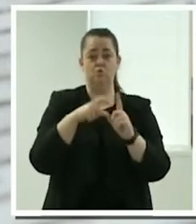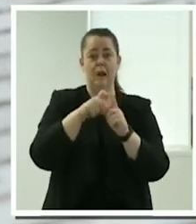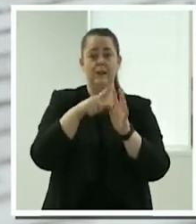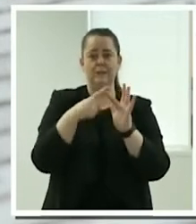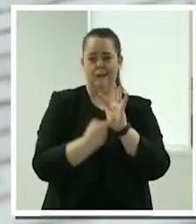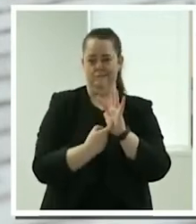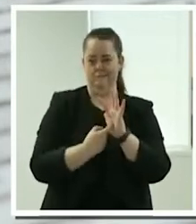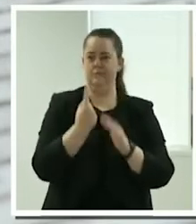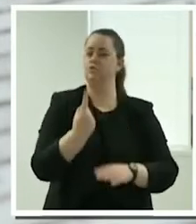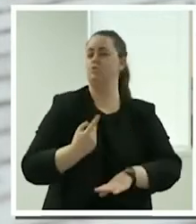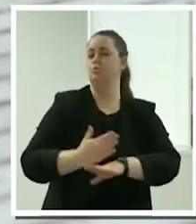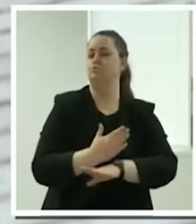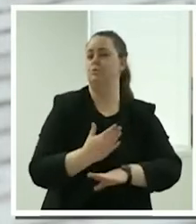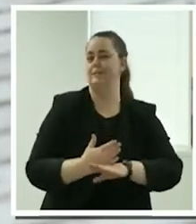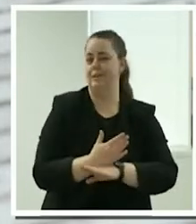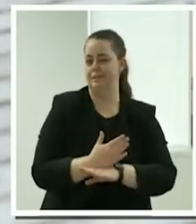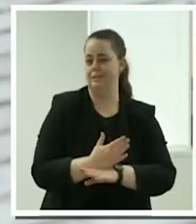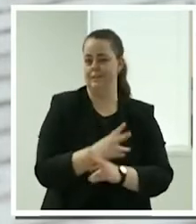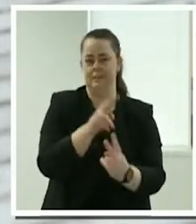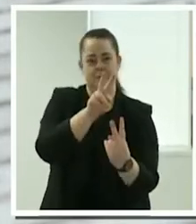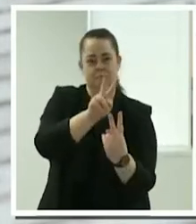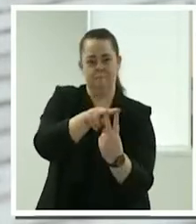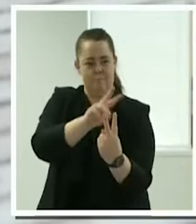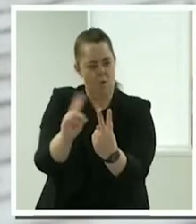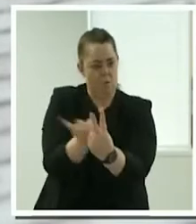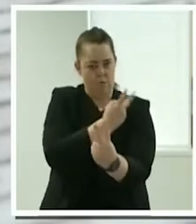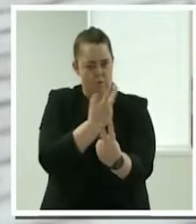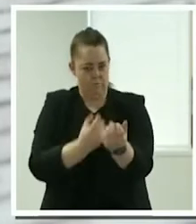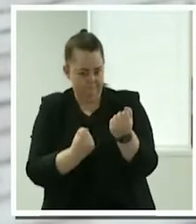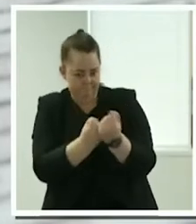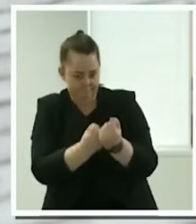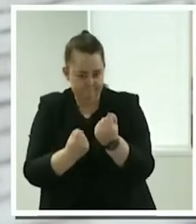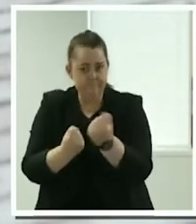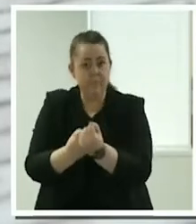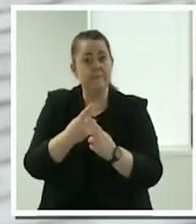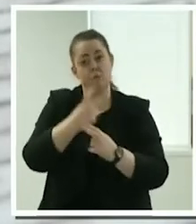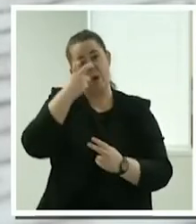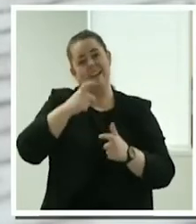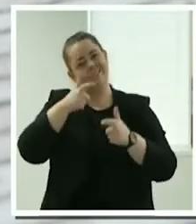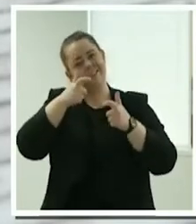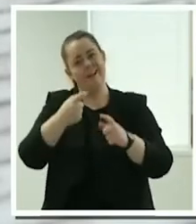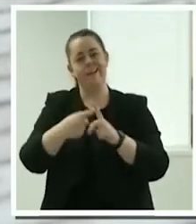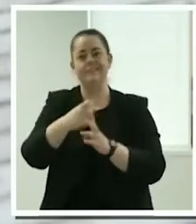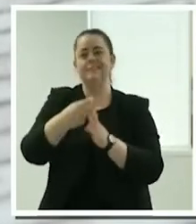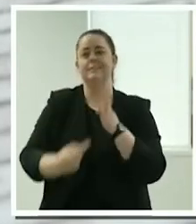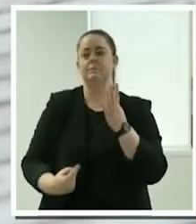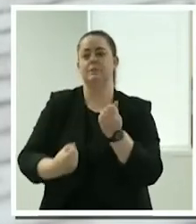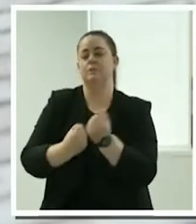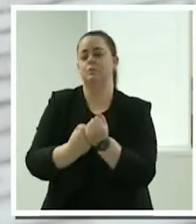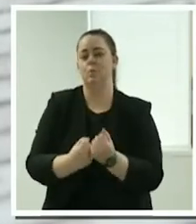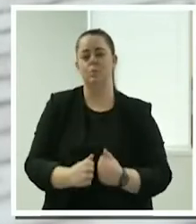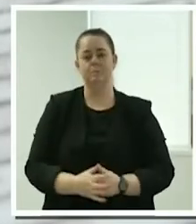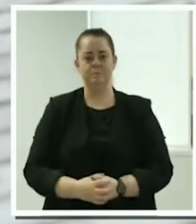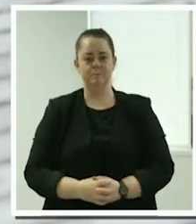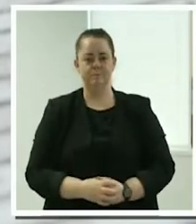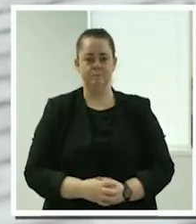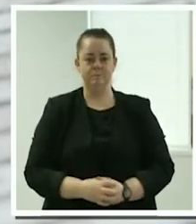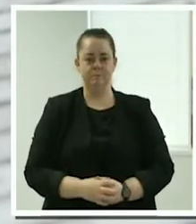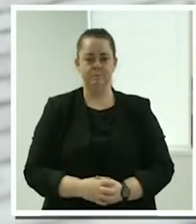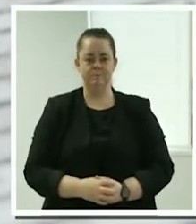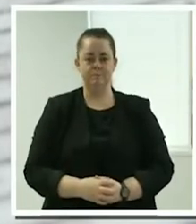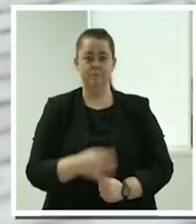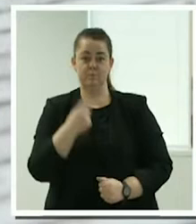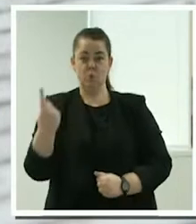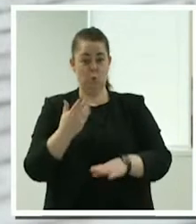shortages that exist in aged care and disability support. Those working in the care and support sector have long been recognised as